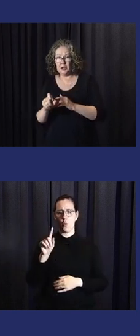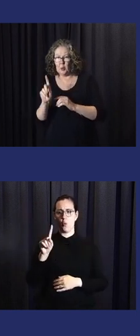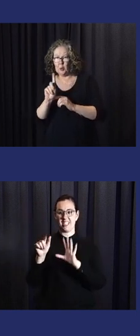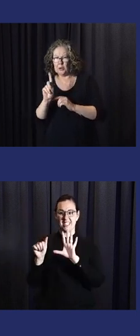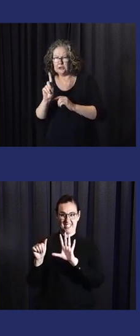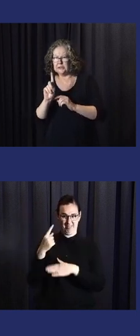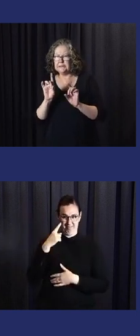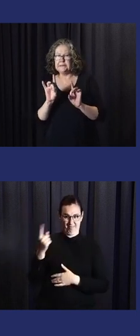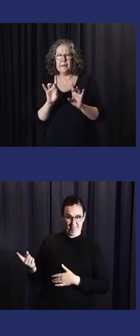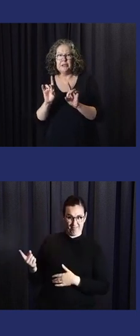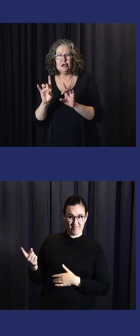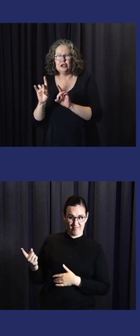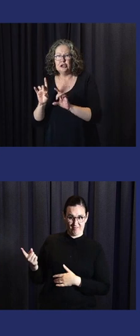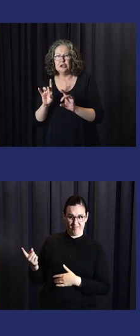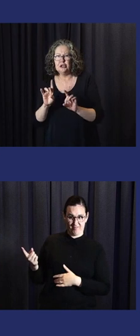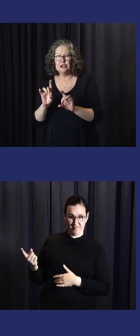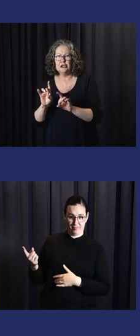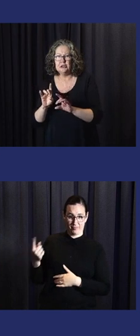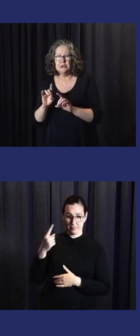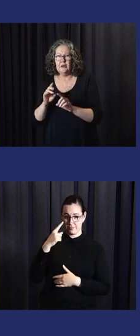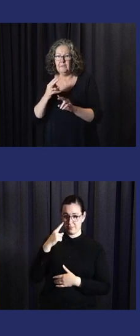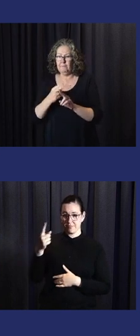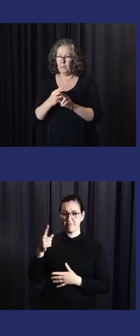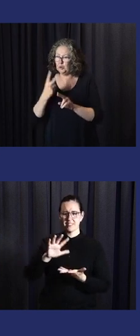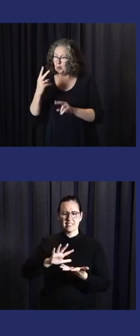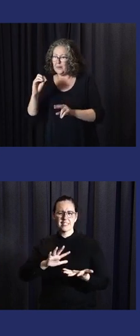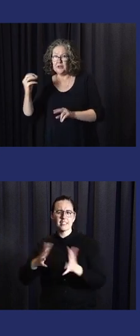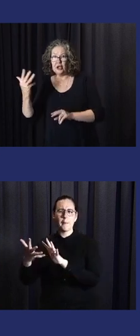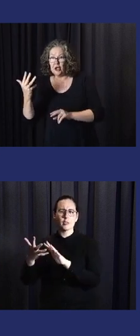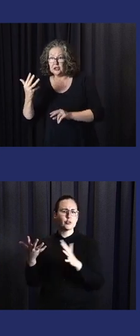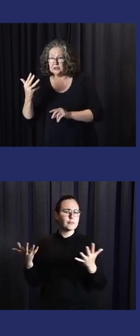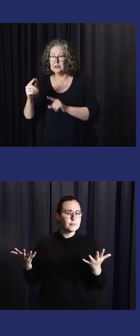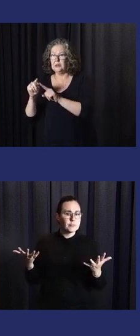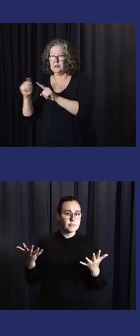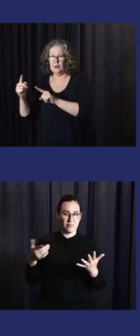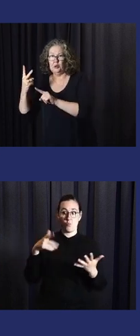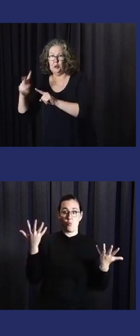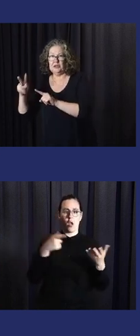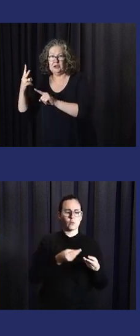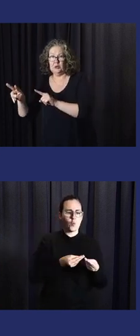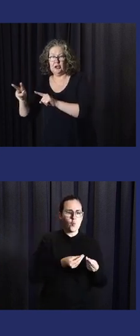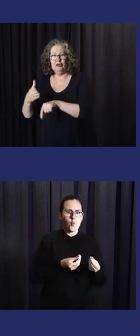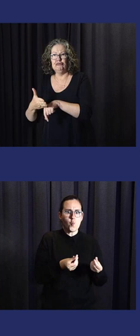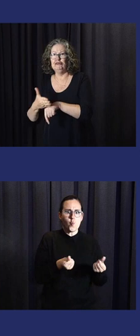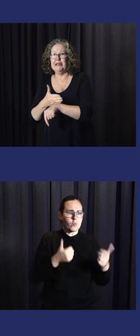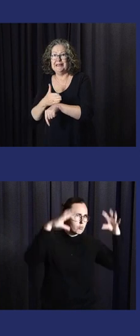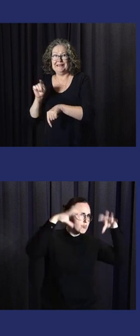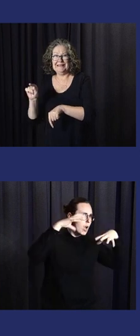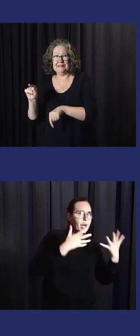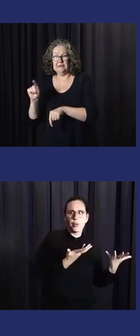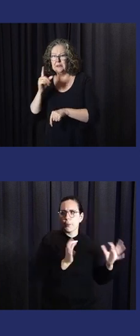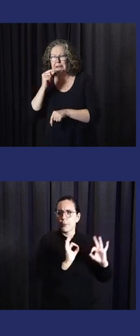And it's in the real column and the damage from four drought